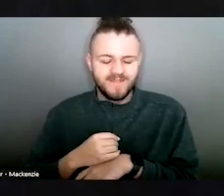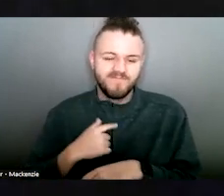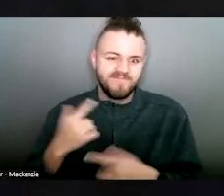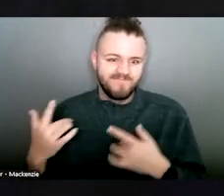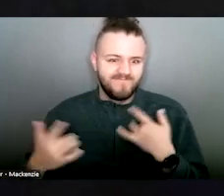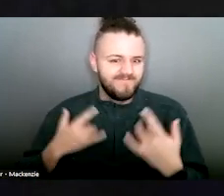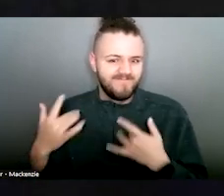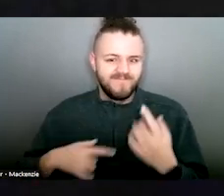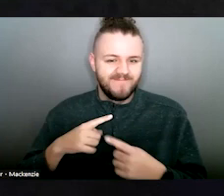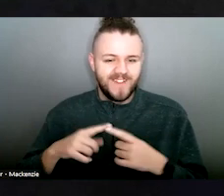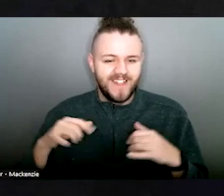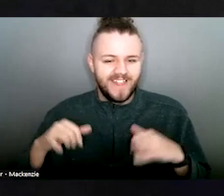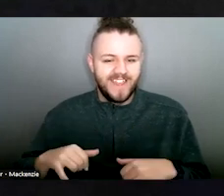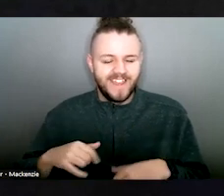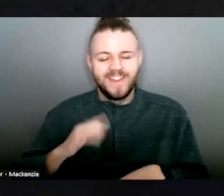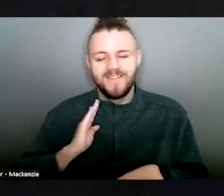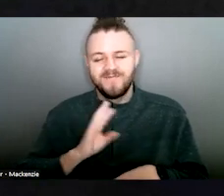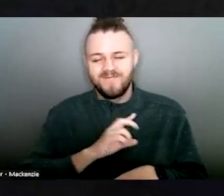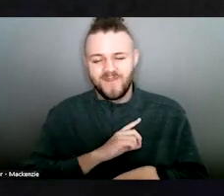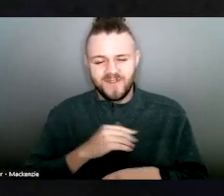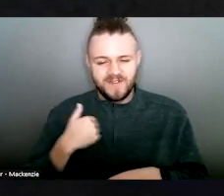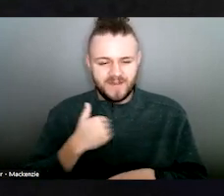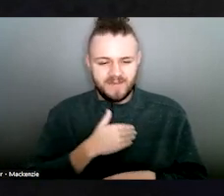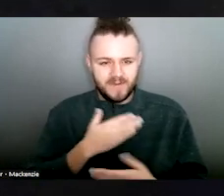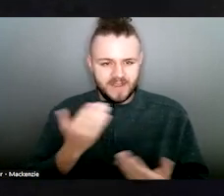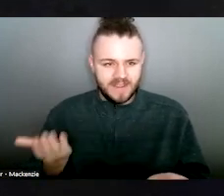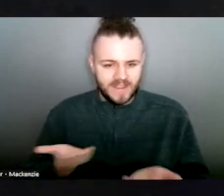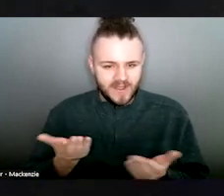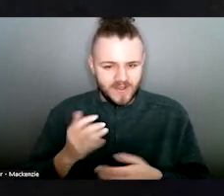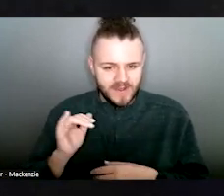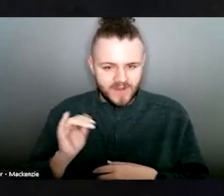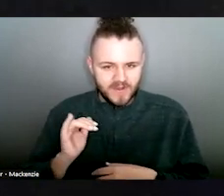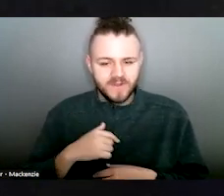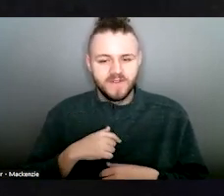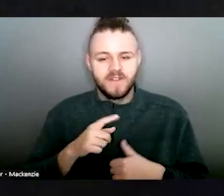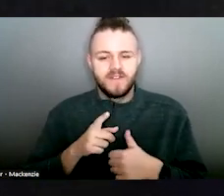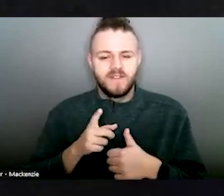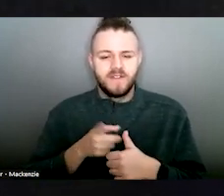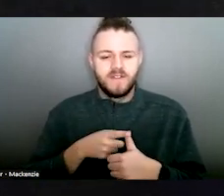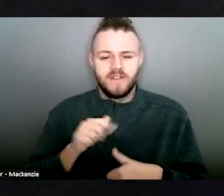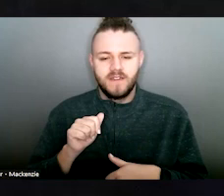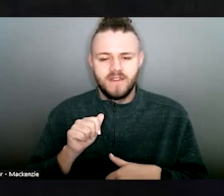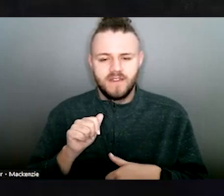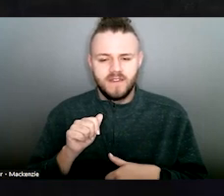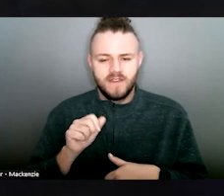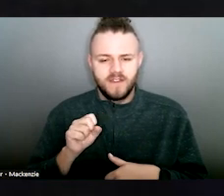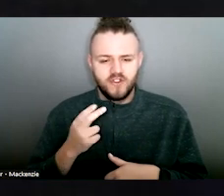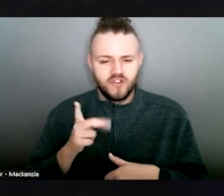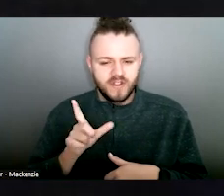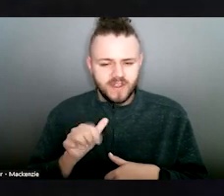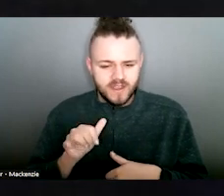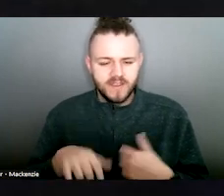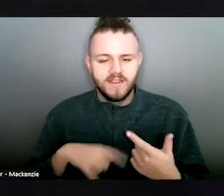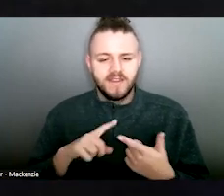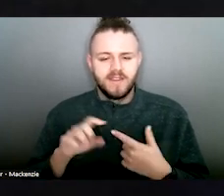I want to say thank you much